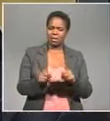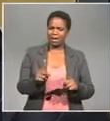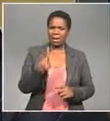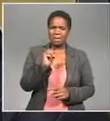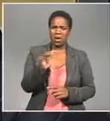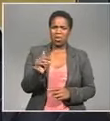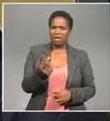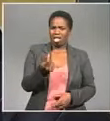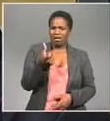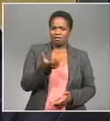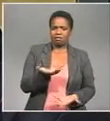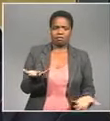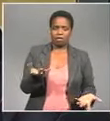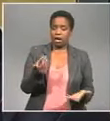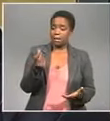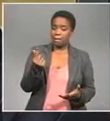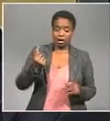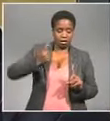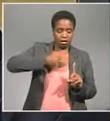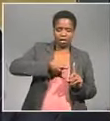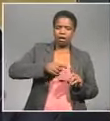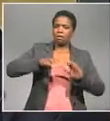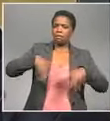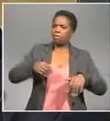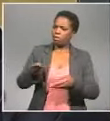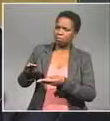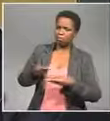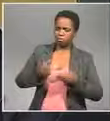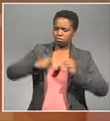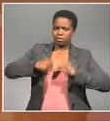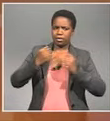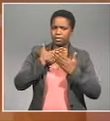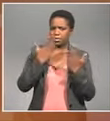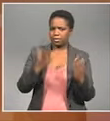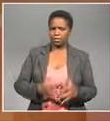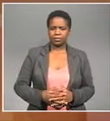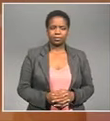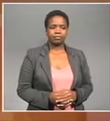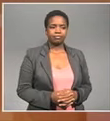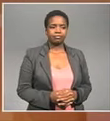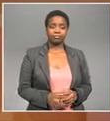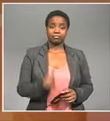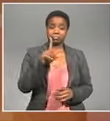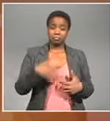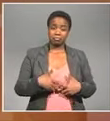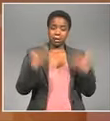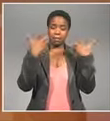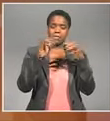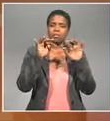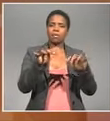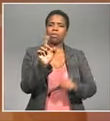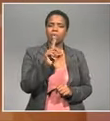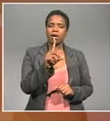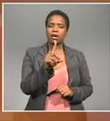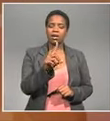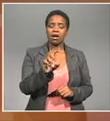date he's received no money and hasn't agreed to any deal one thing that's angered many is that